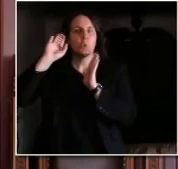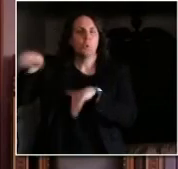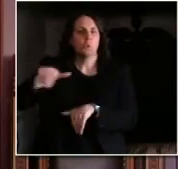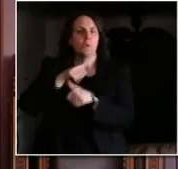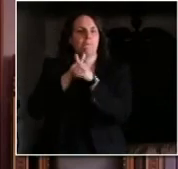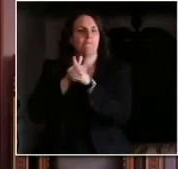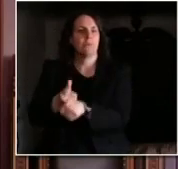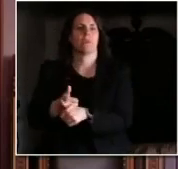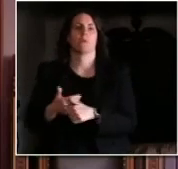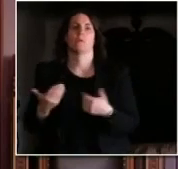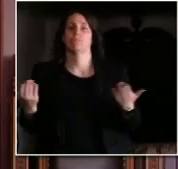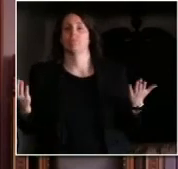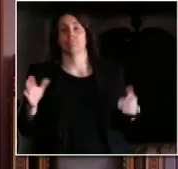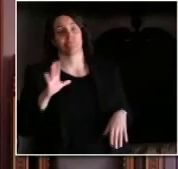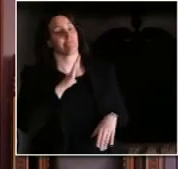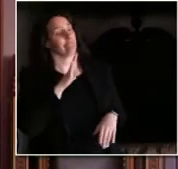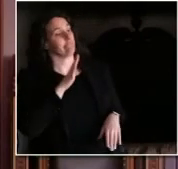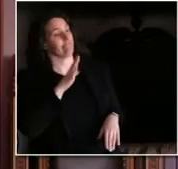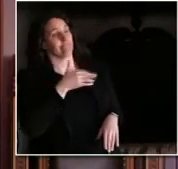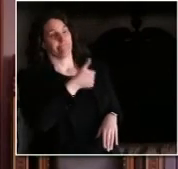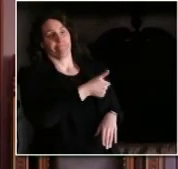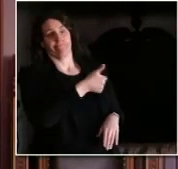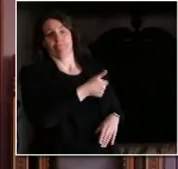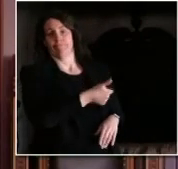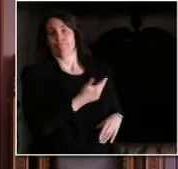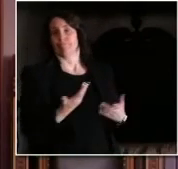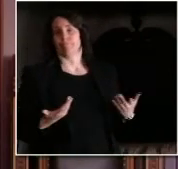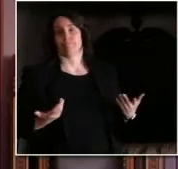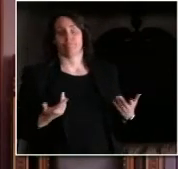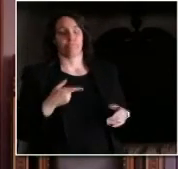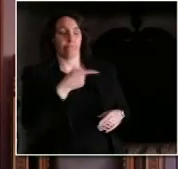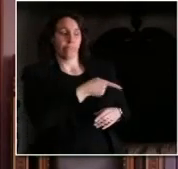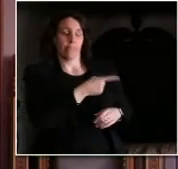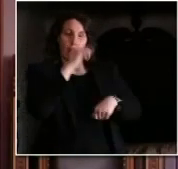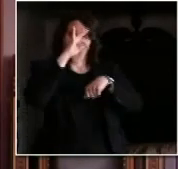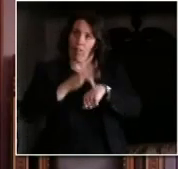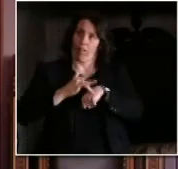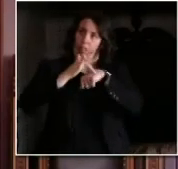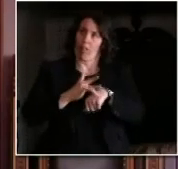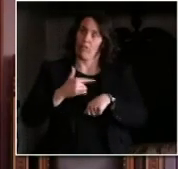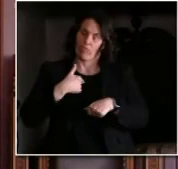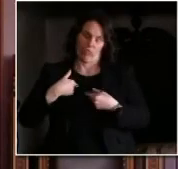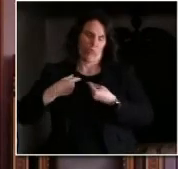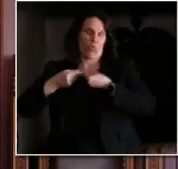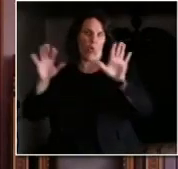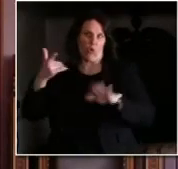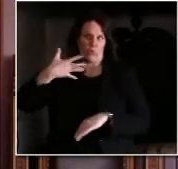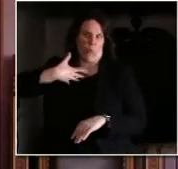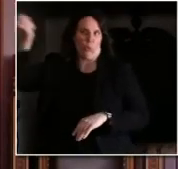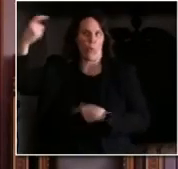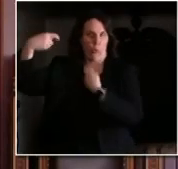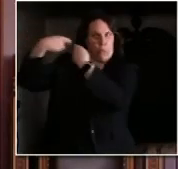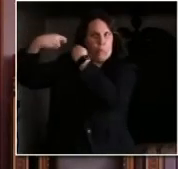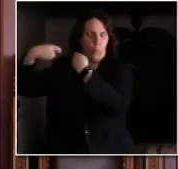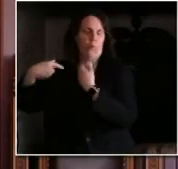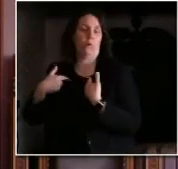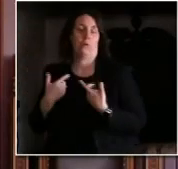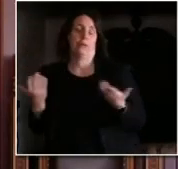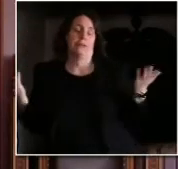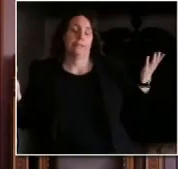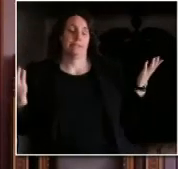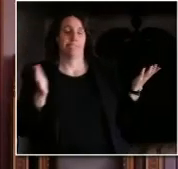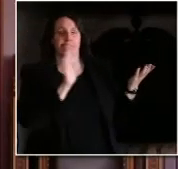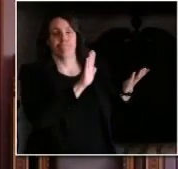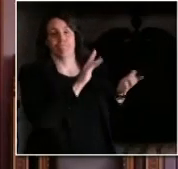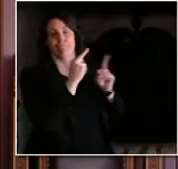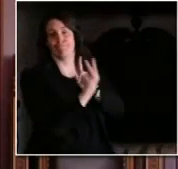what's being taken away I just encourage people to understand that if we isolate if we stay